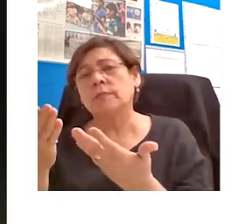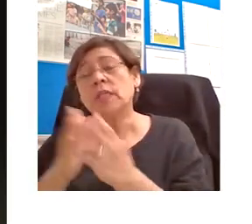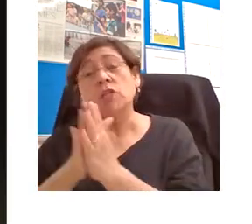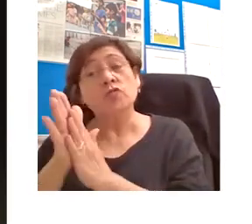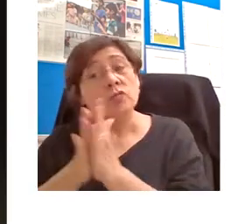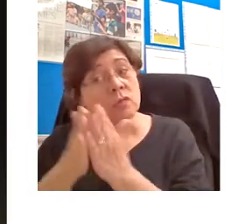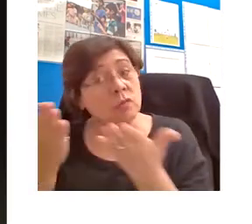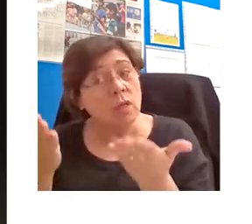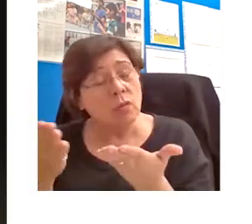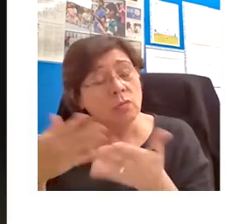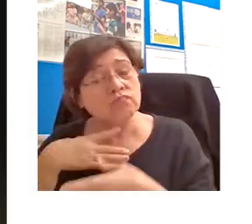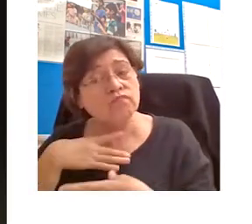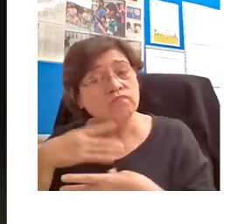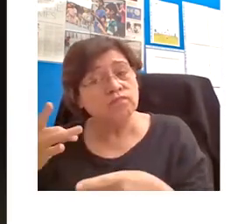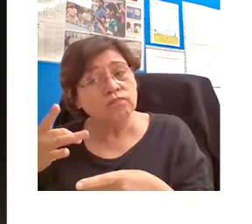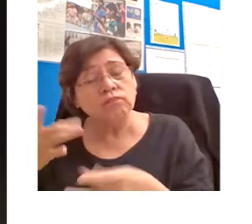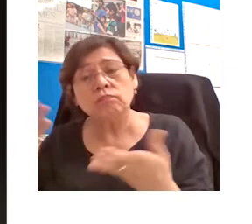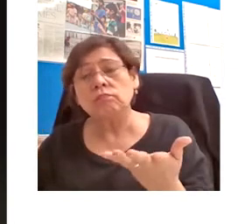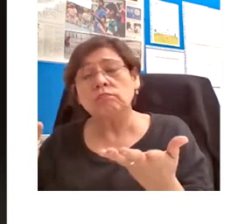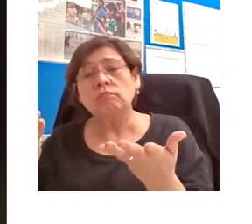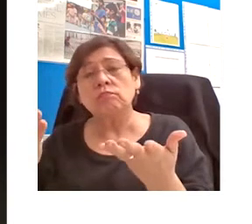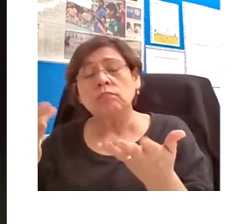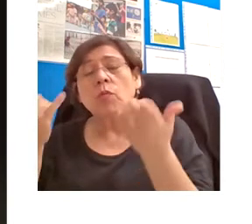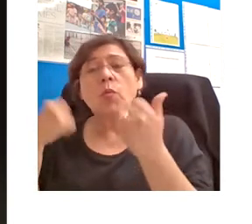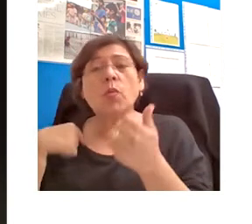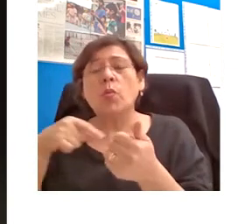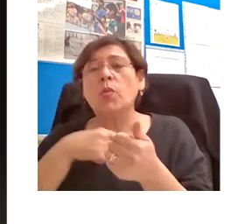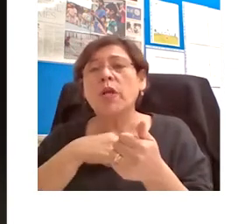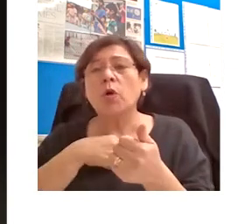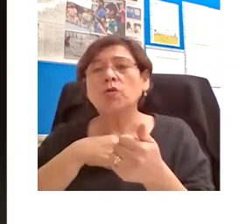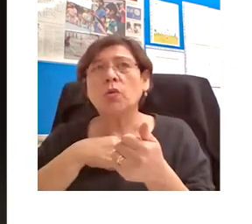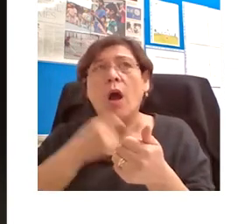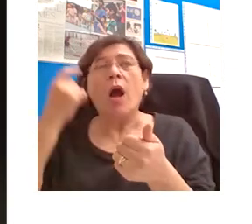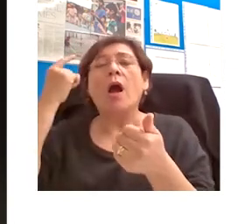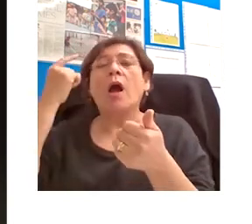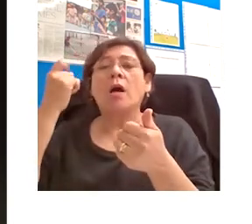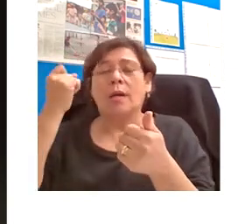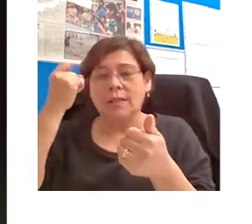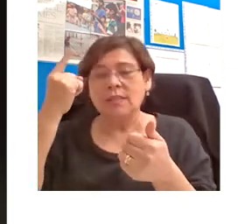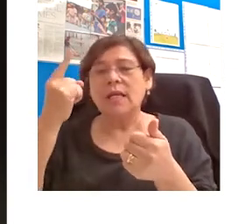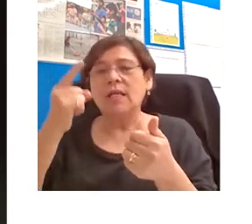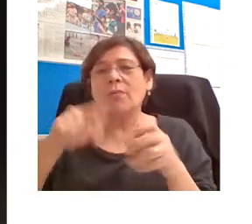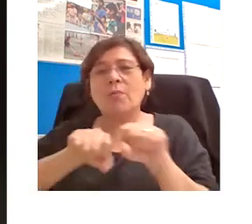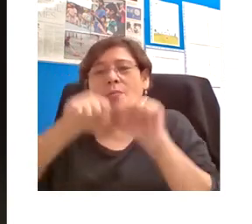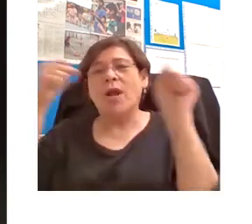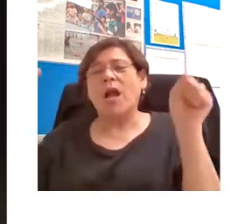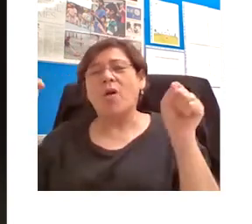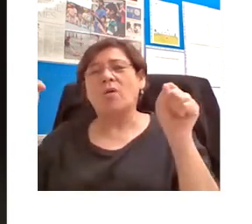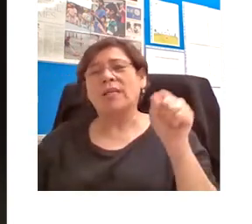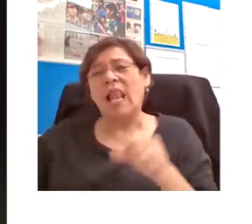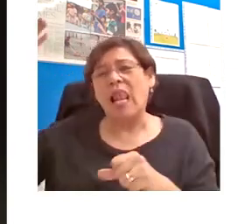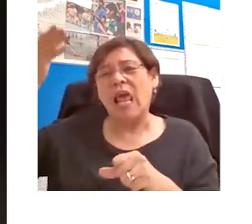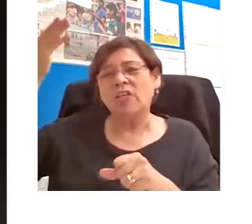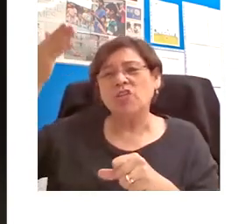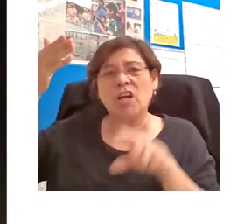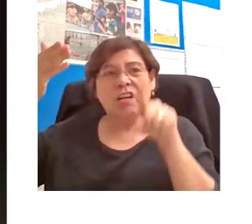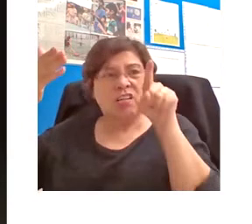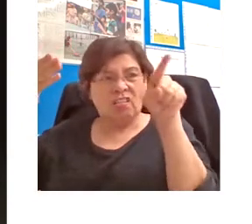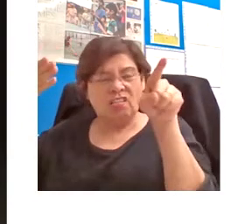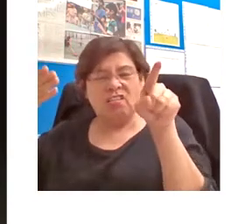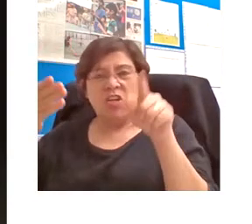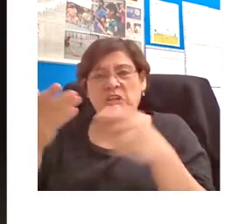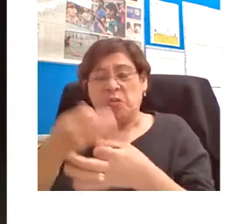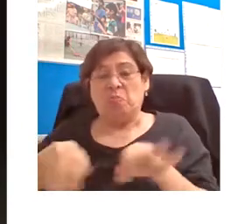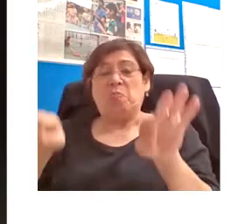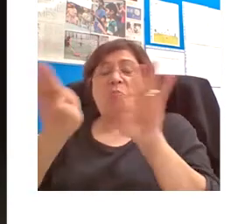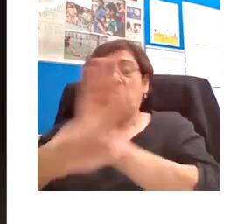in doing so we also potentially break out of the dominance of the lecturer as a sole authority with the necessity of packaging